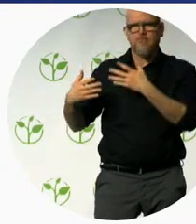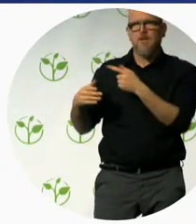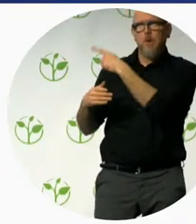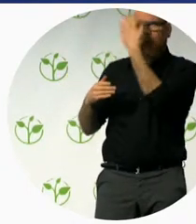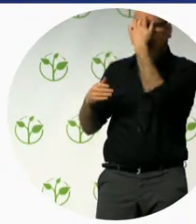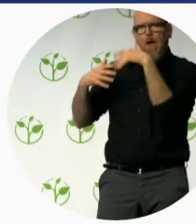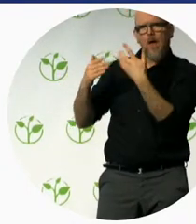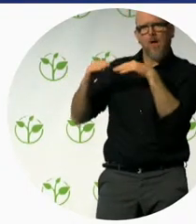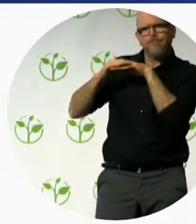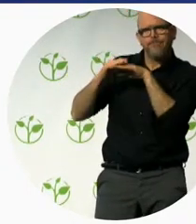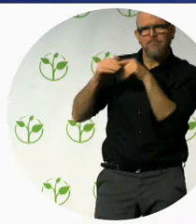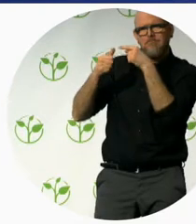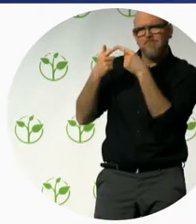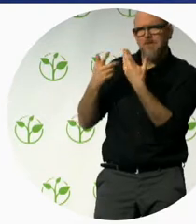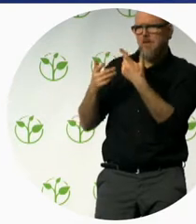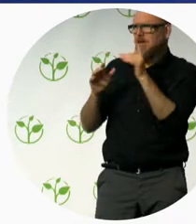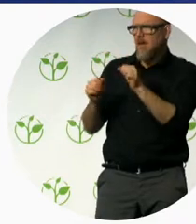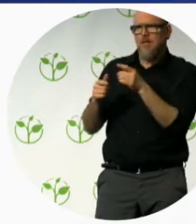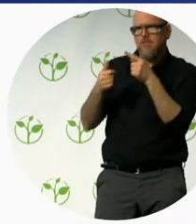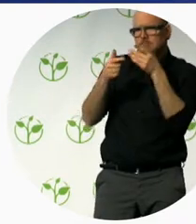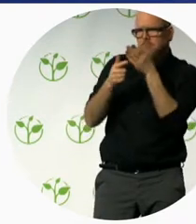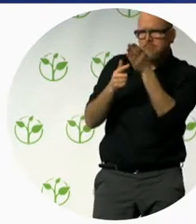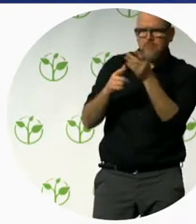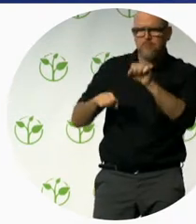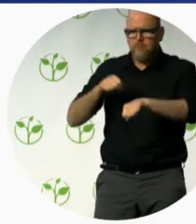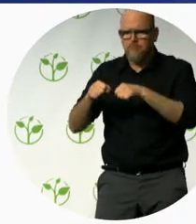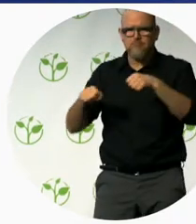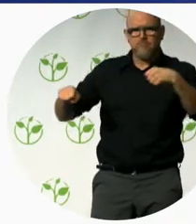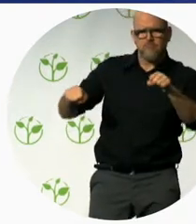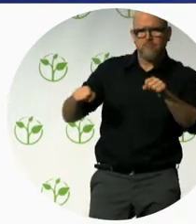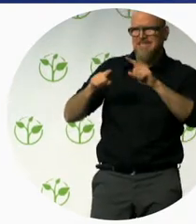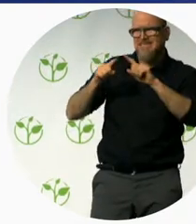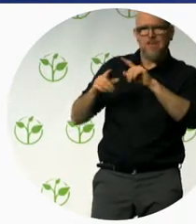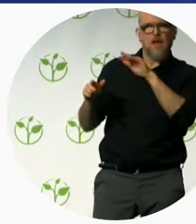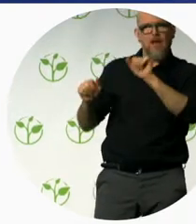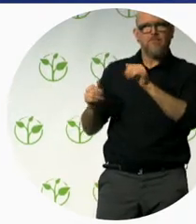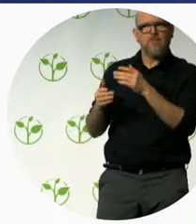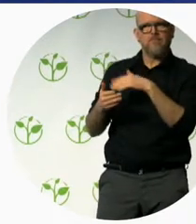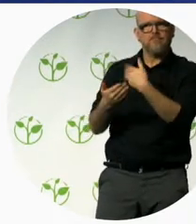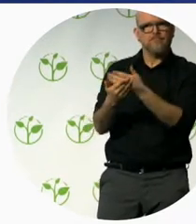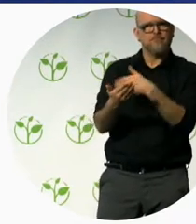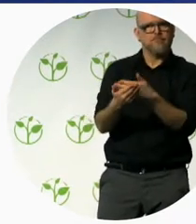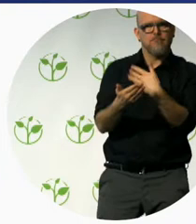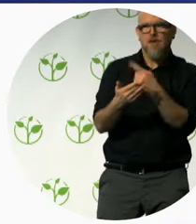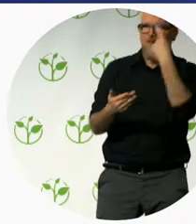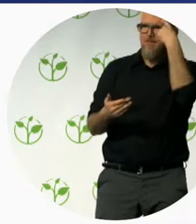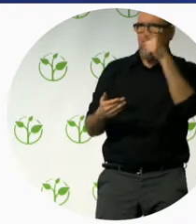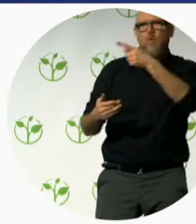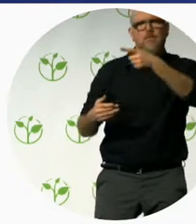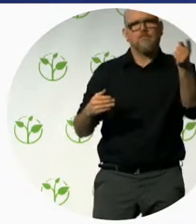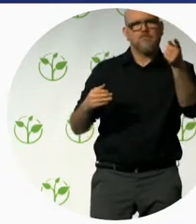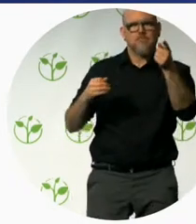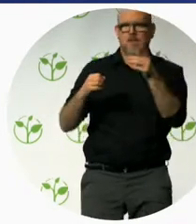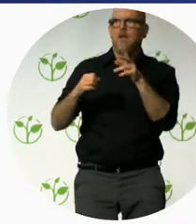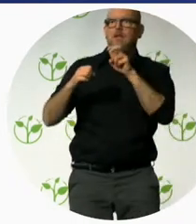visitor by giving advice and information to both the tourism industry and the tourists. And I can tell you Visit Flanders